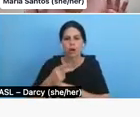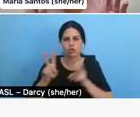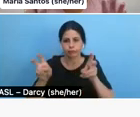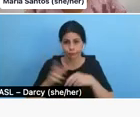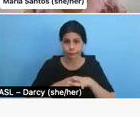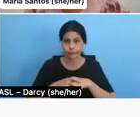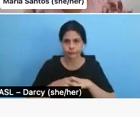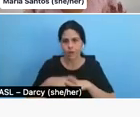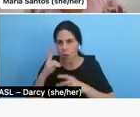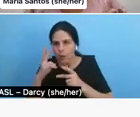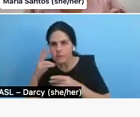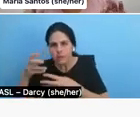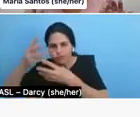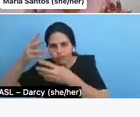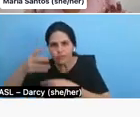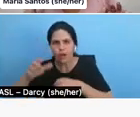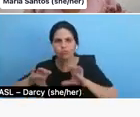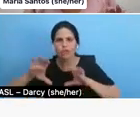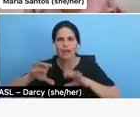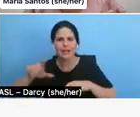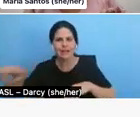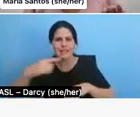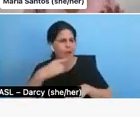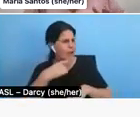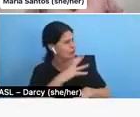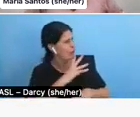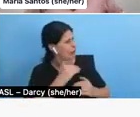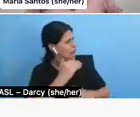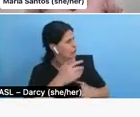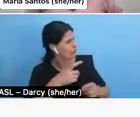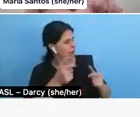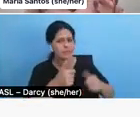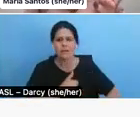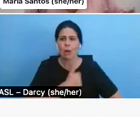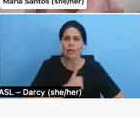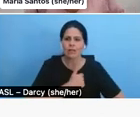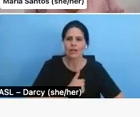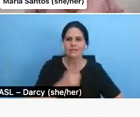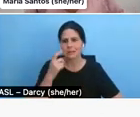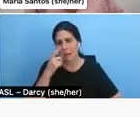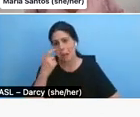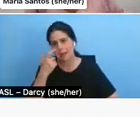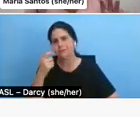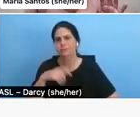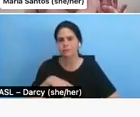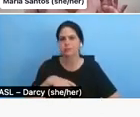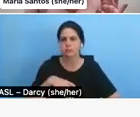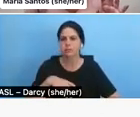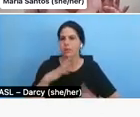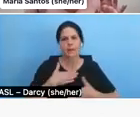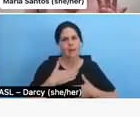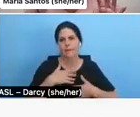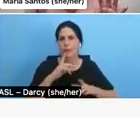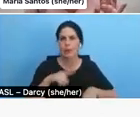little bit in the chat that I was talking too fast. I apologize for that. Um, but happy to answer any questions. Um,